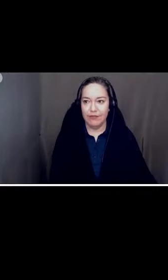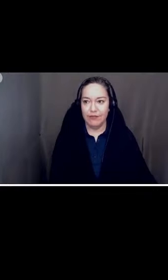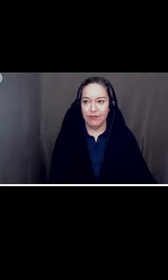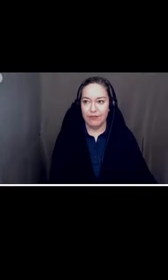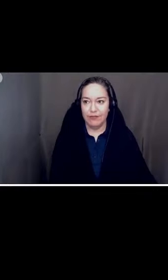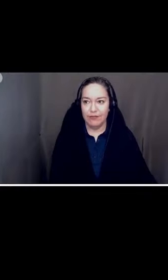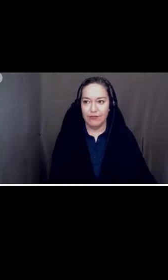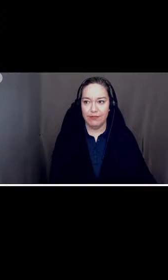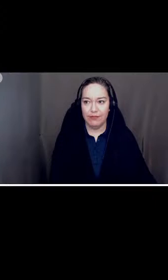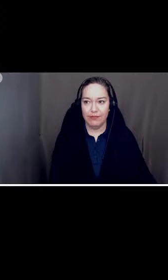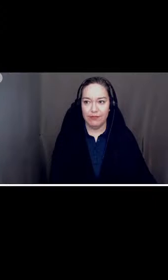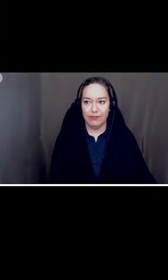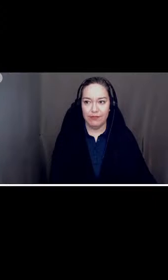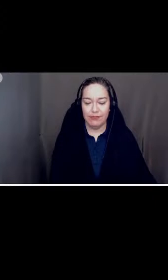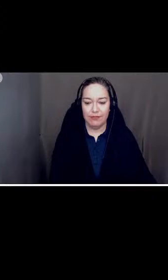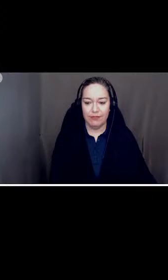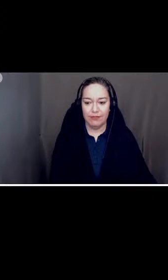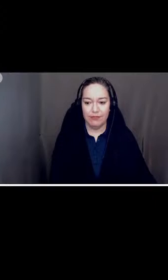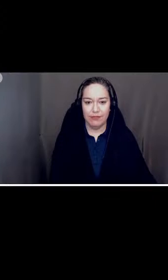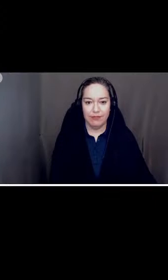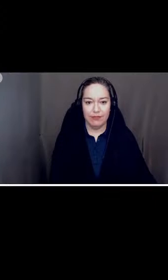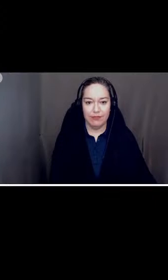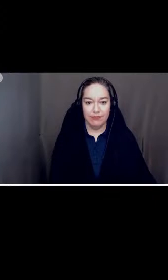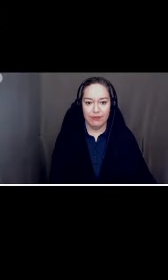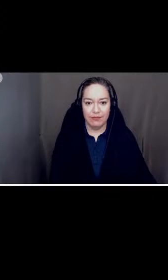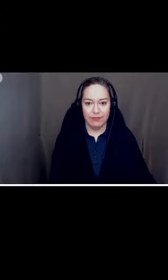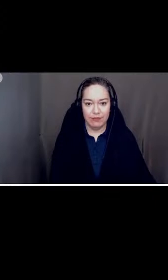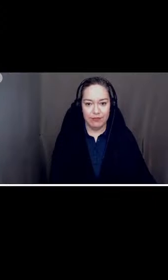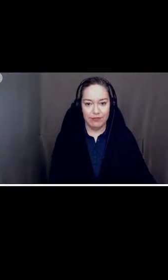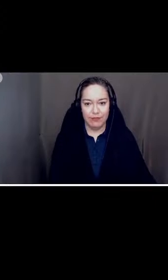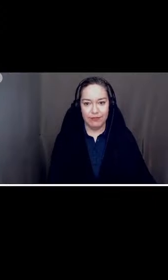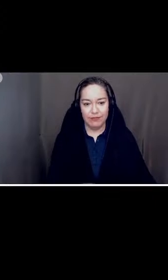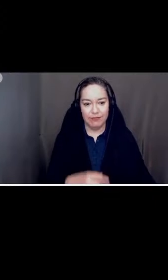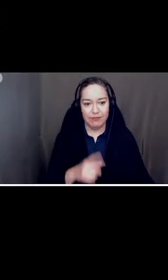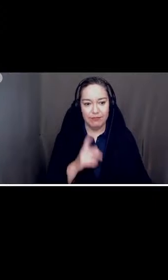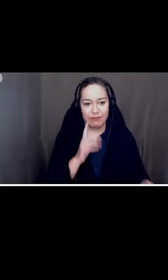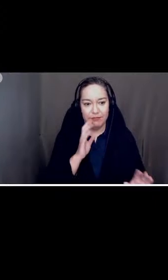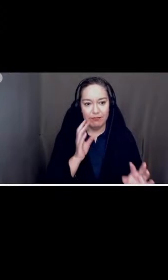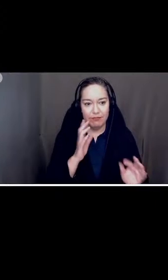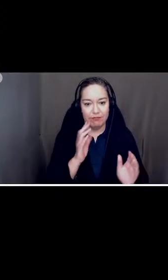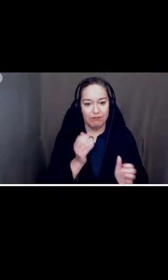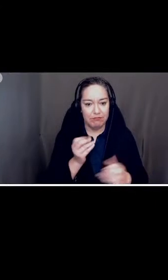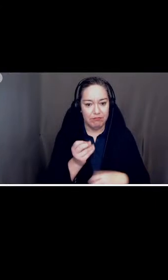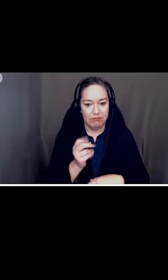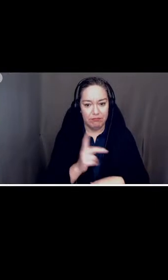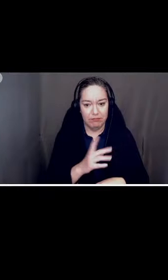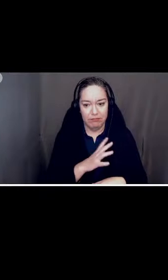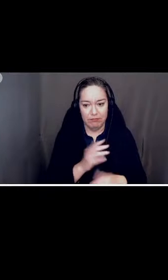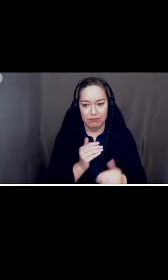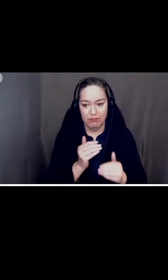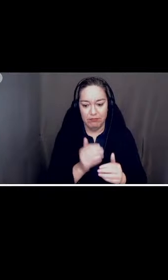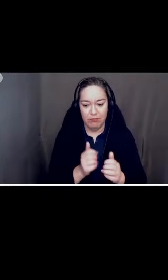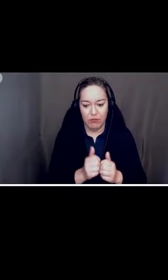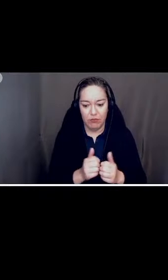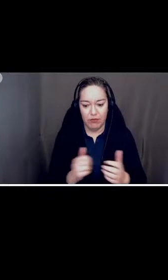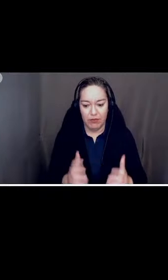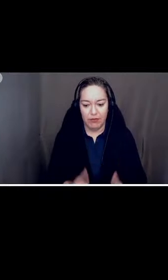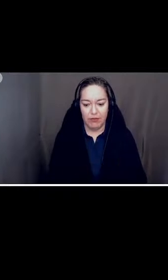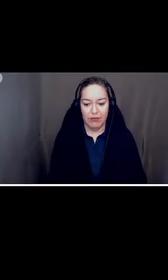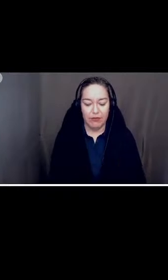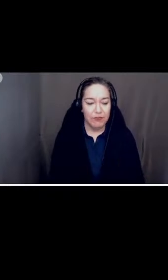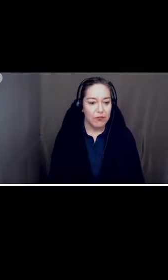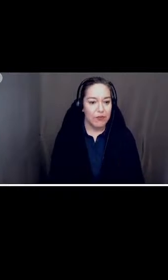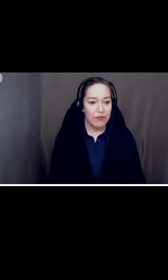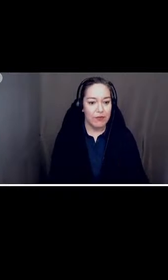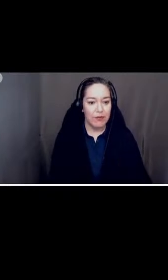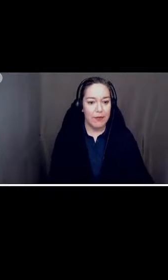And it's certainly totally fine to proceed without Pam Hedgepeth, that's certainly fine. Okay. It would